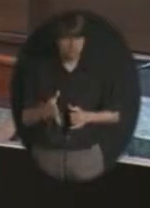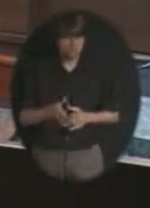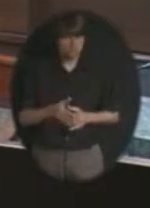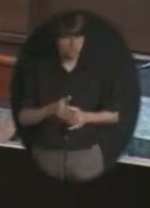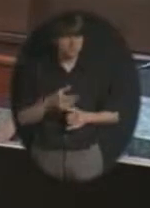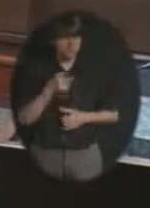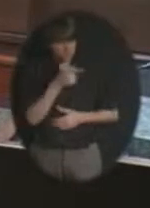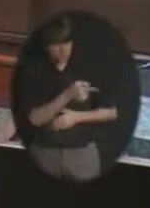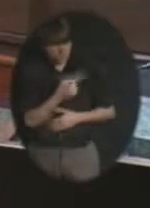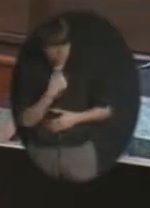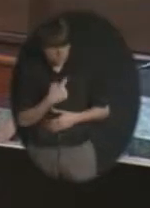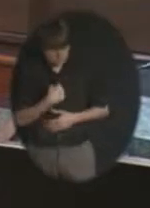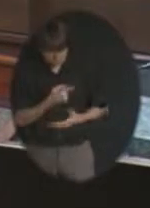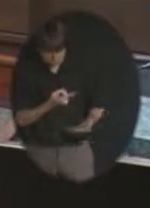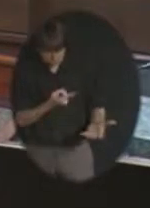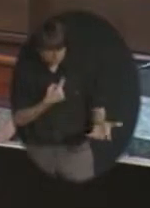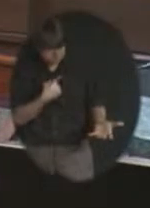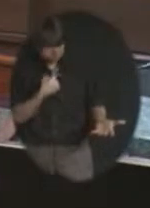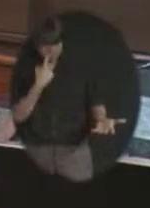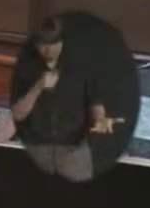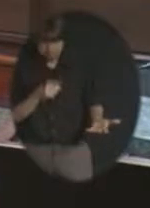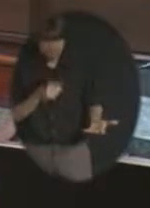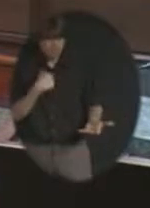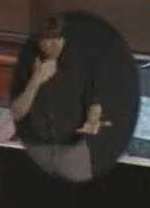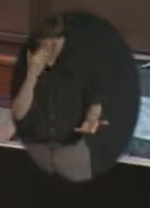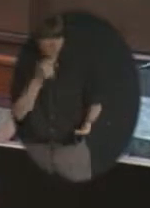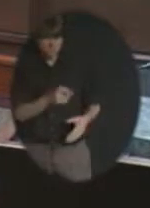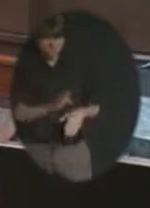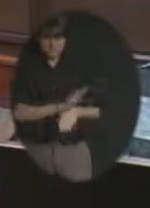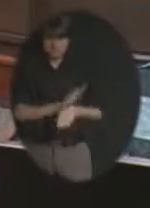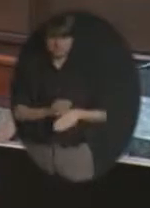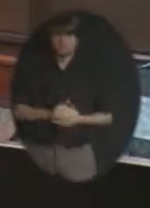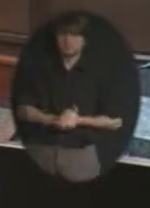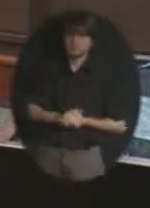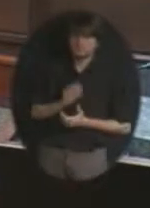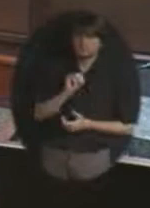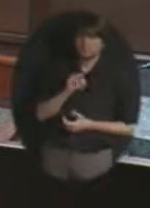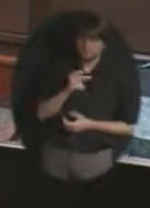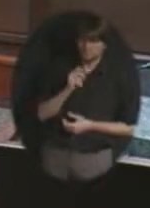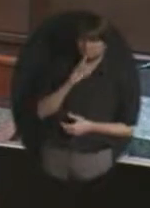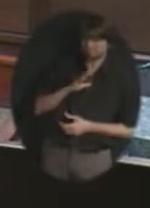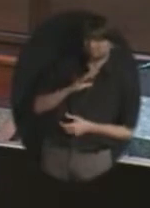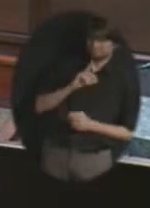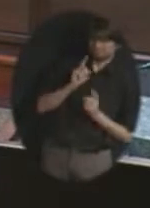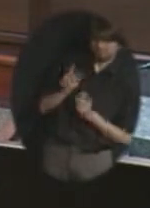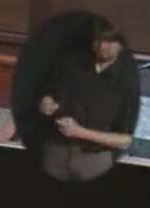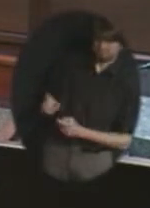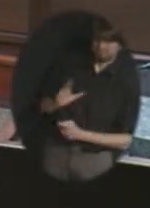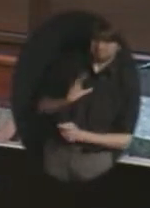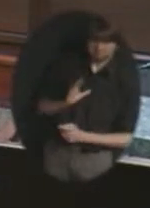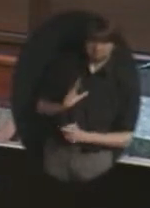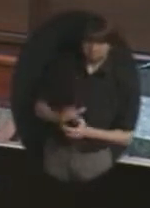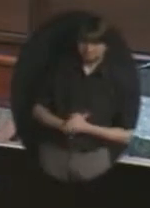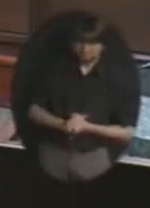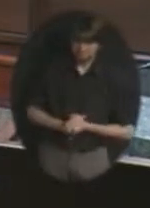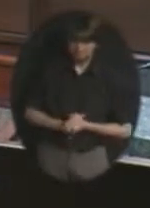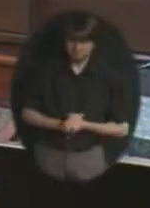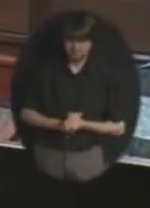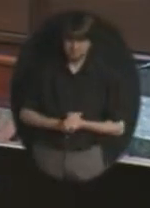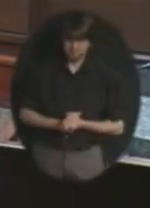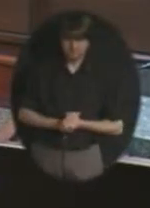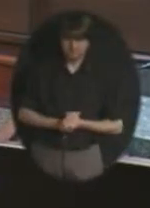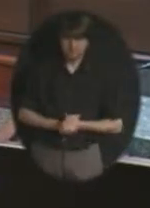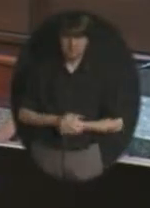You tell me. I'm fine either way. And I know you're busy. You can have it. Okay. All right. Then if you would like to